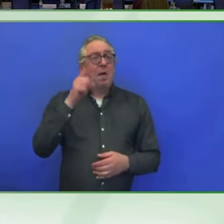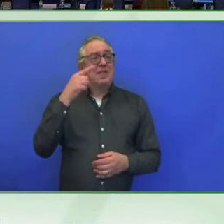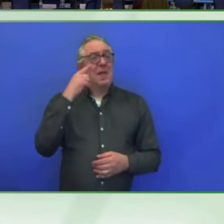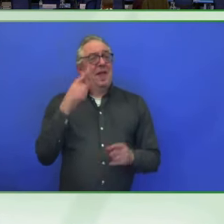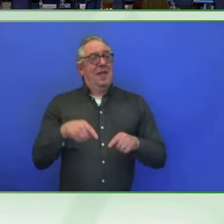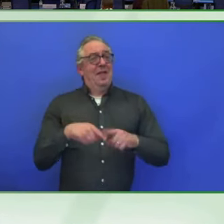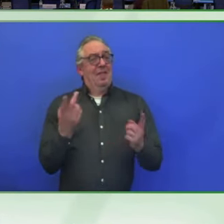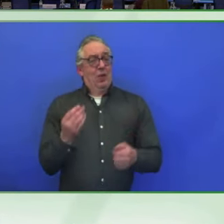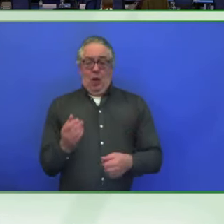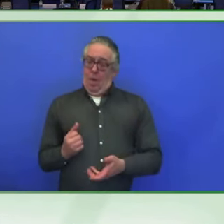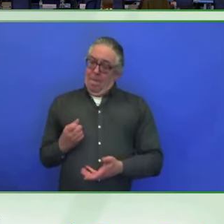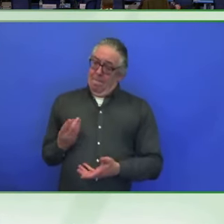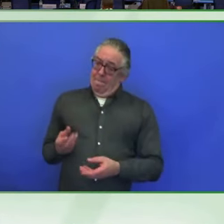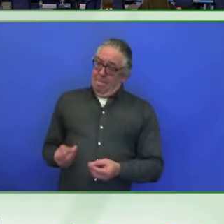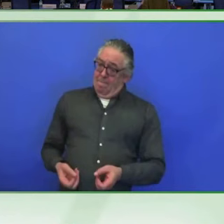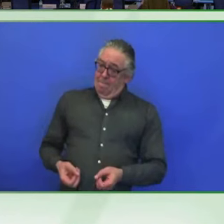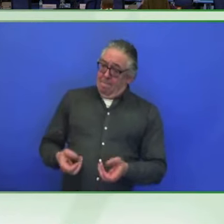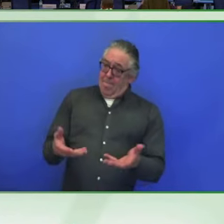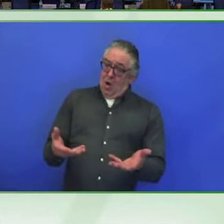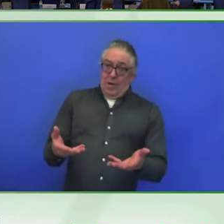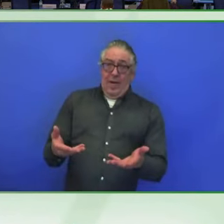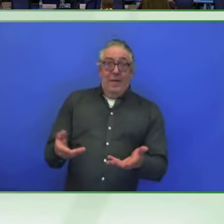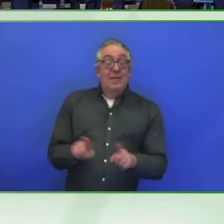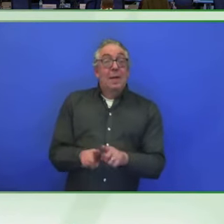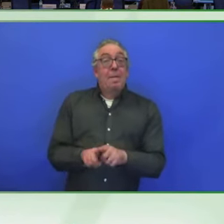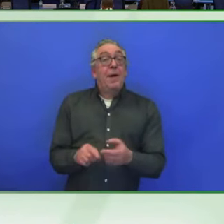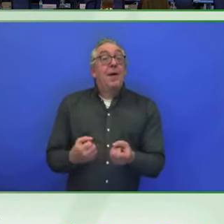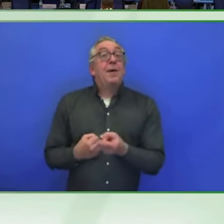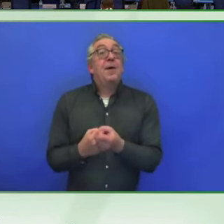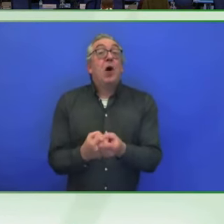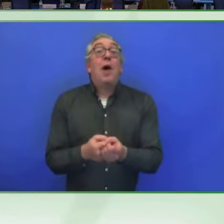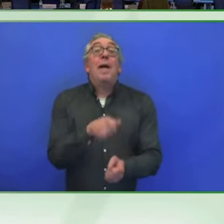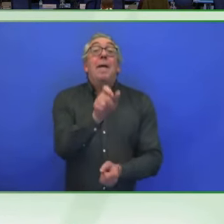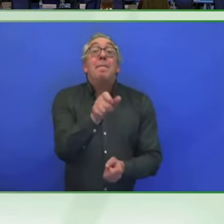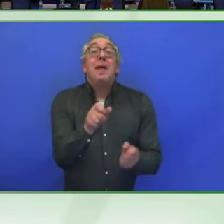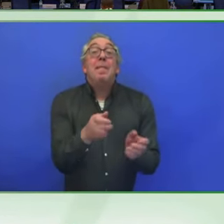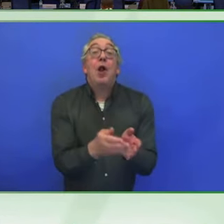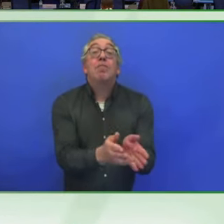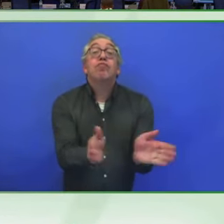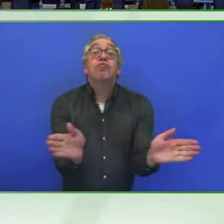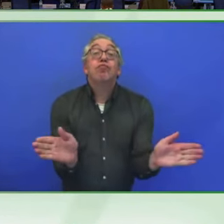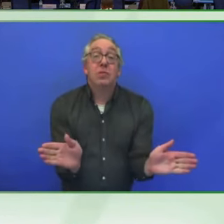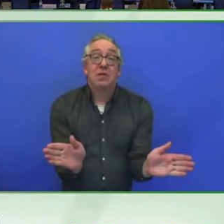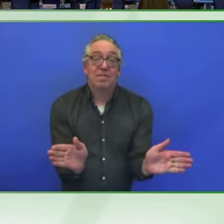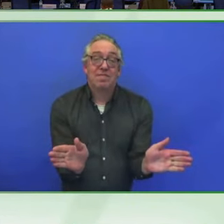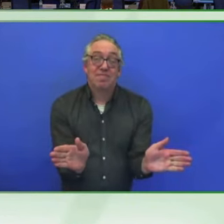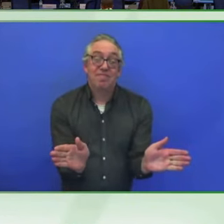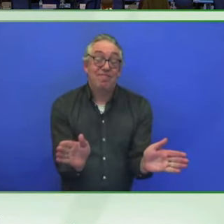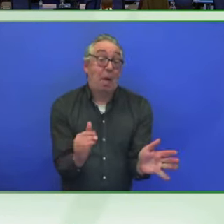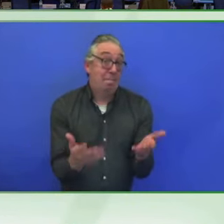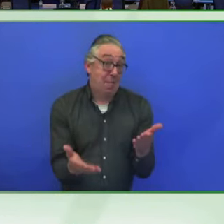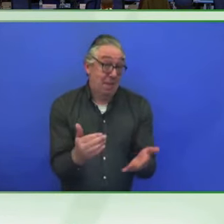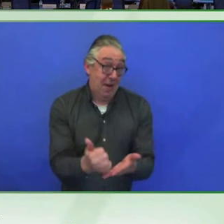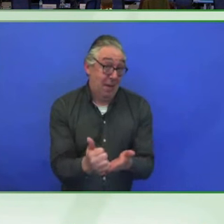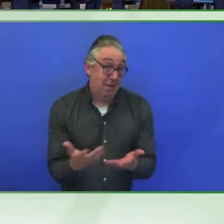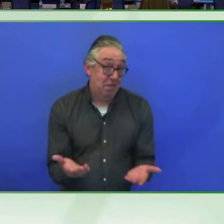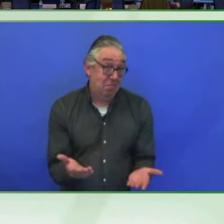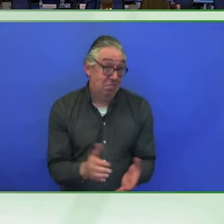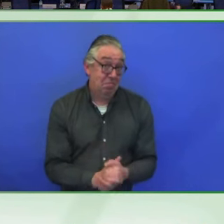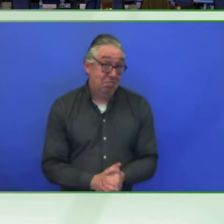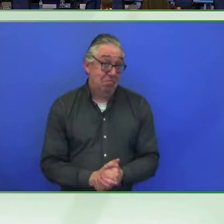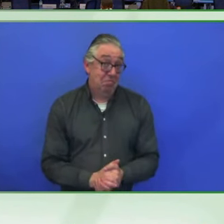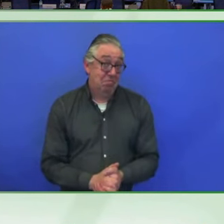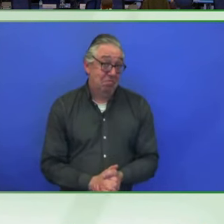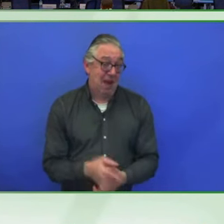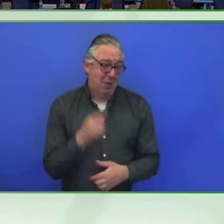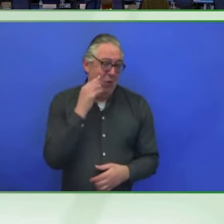there might be a different scenario. I'm talking in the abstract term, but then that also comes to the, to